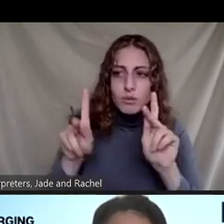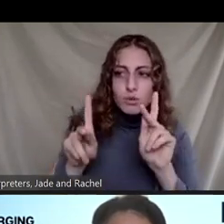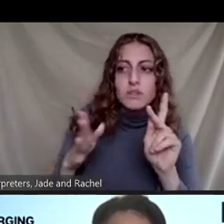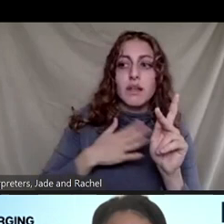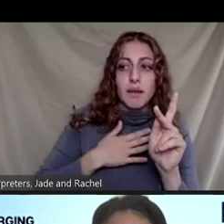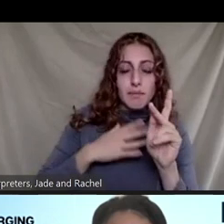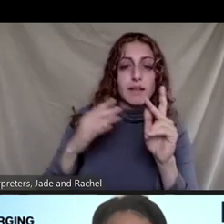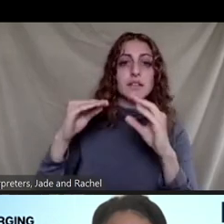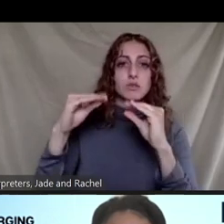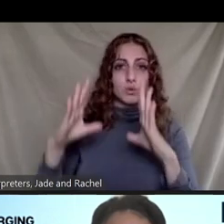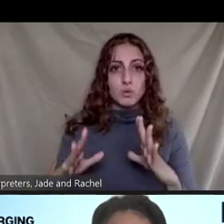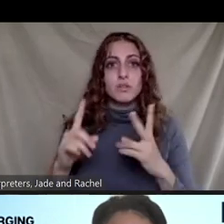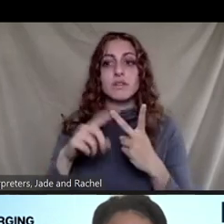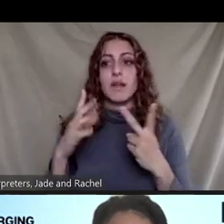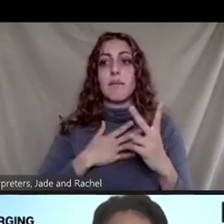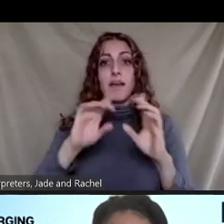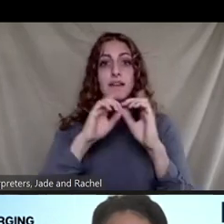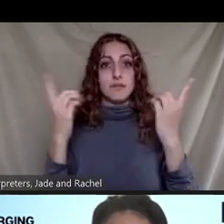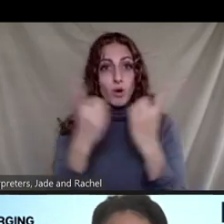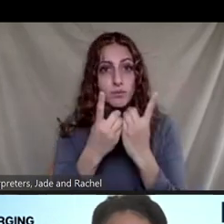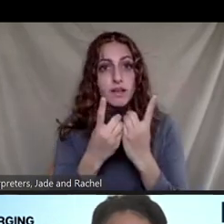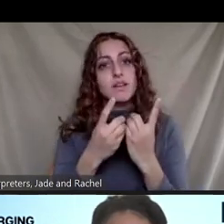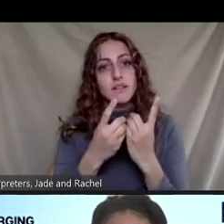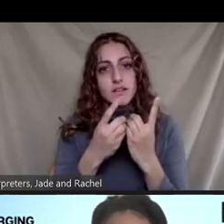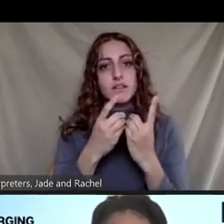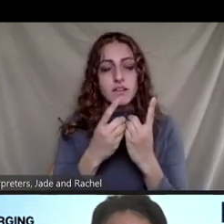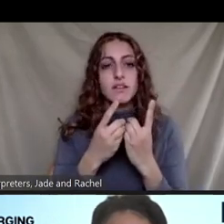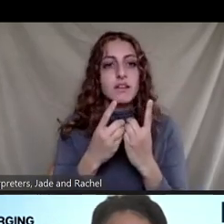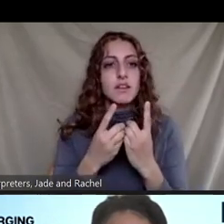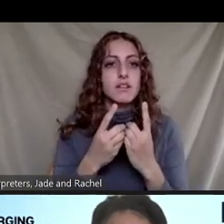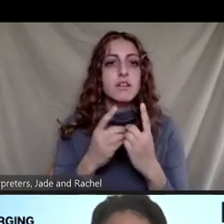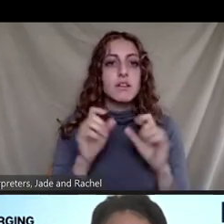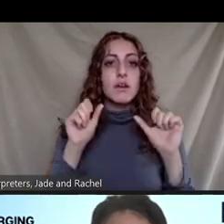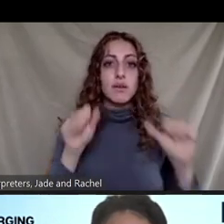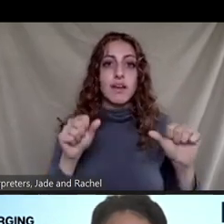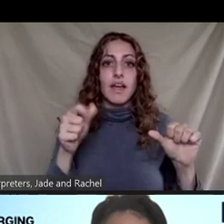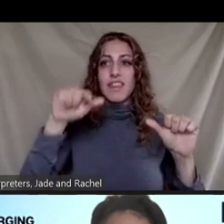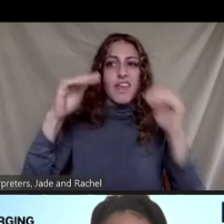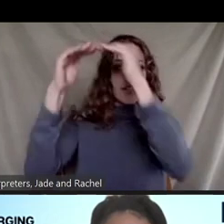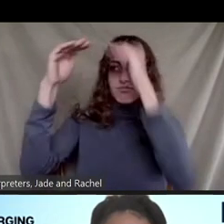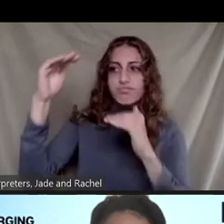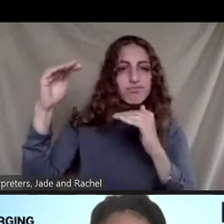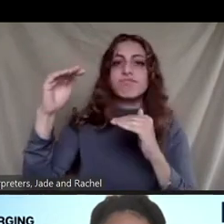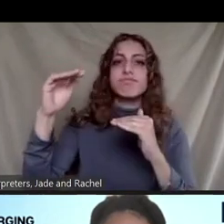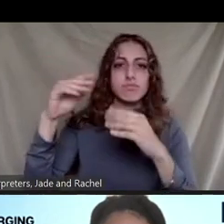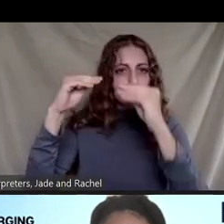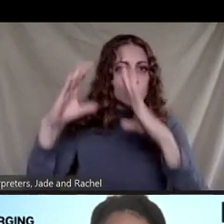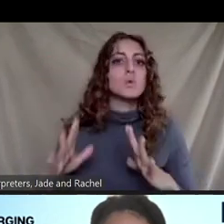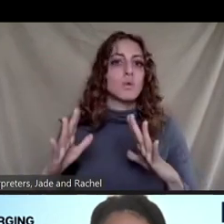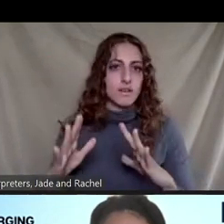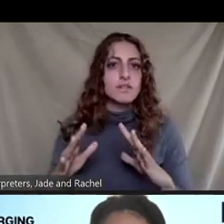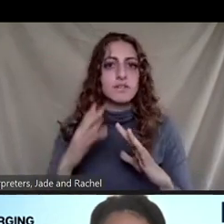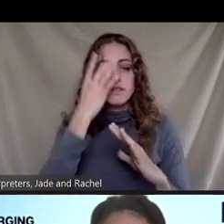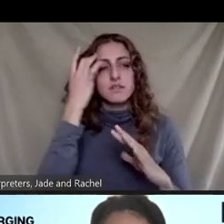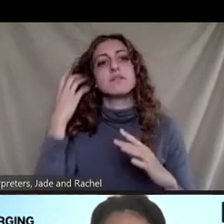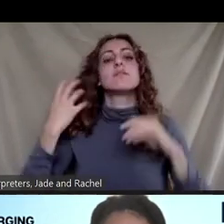department to these under-representative students. And also,